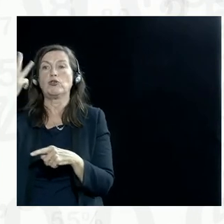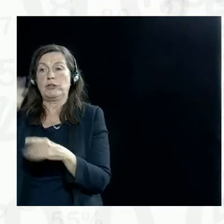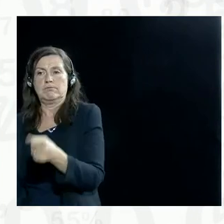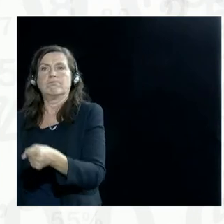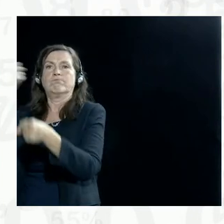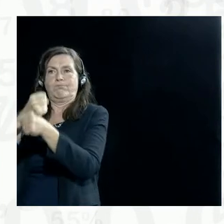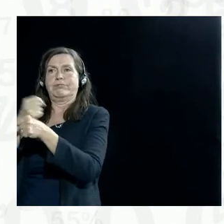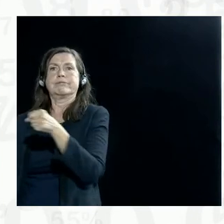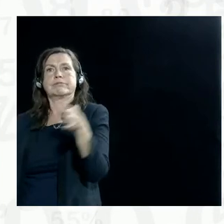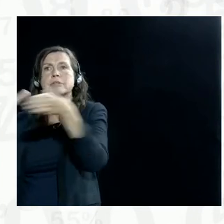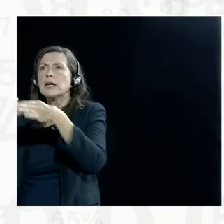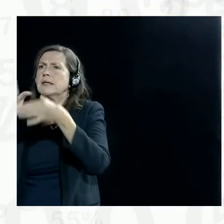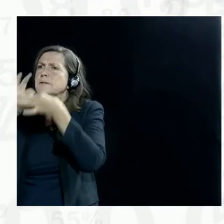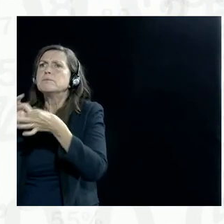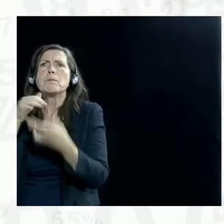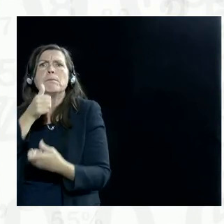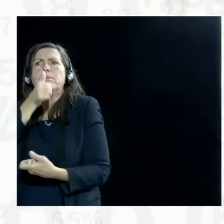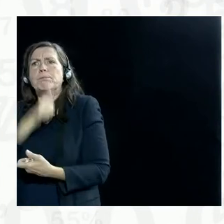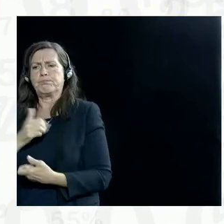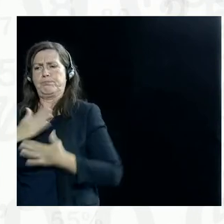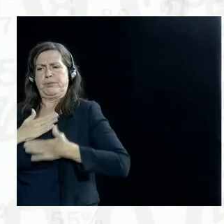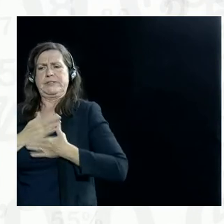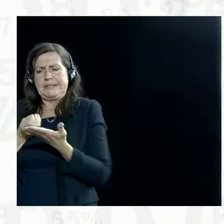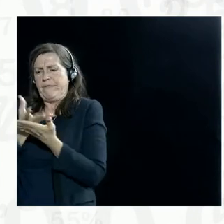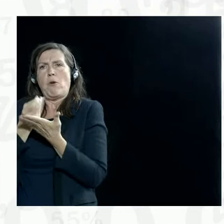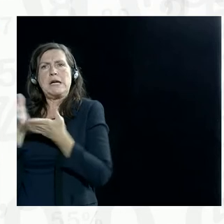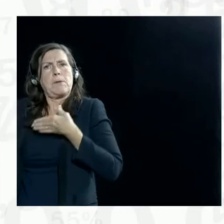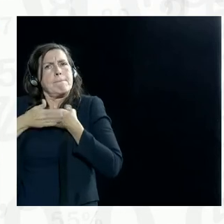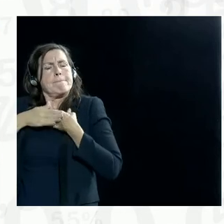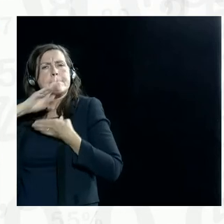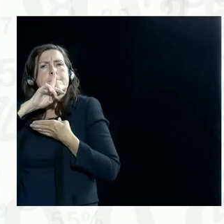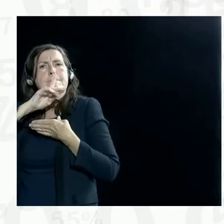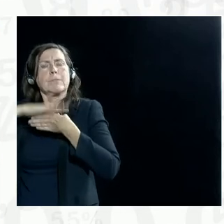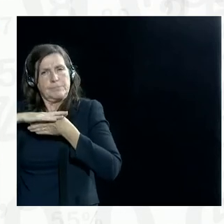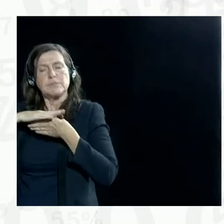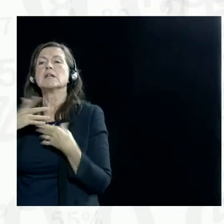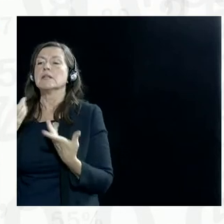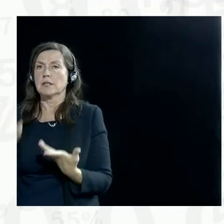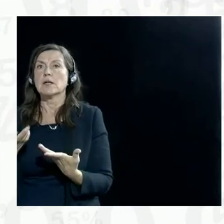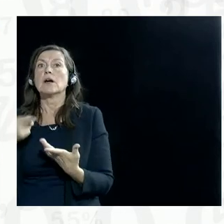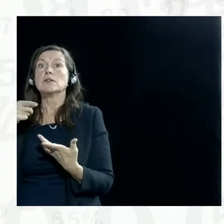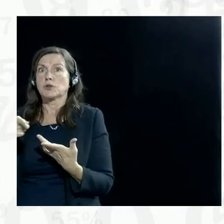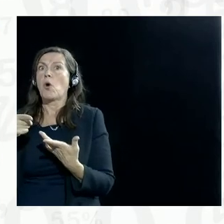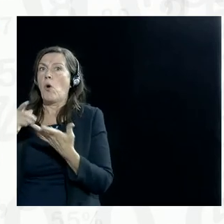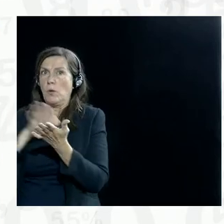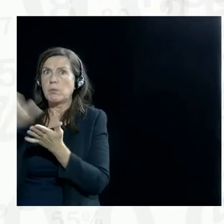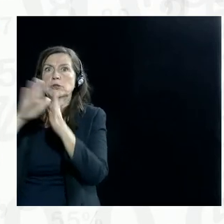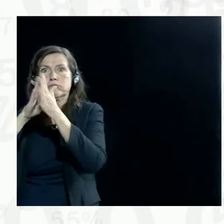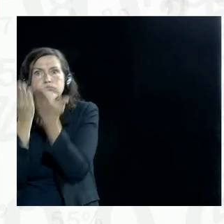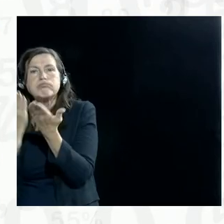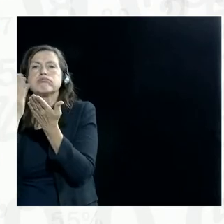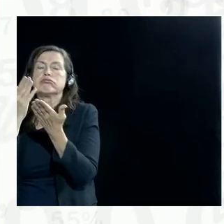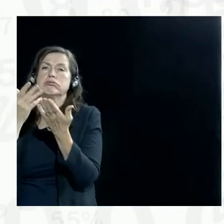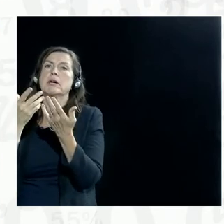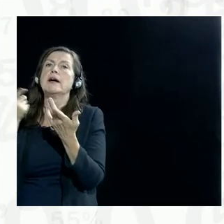issues became a common concern. What's more, Pam has written numerous much-noticed publications and is a winner of the Consumer